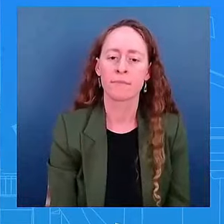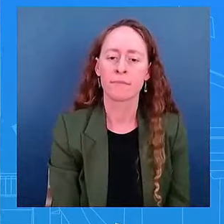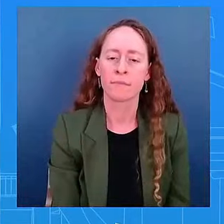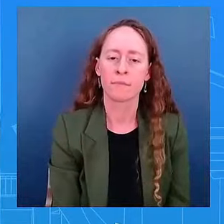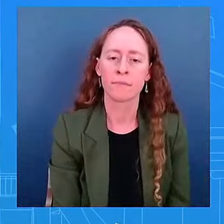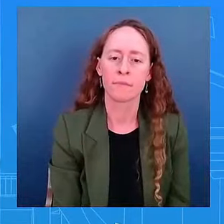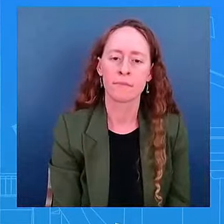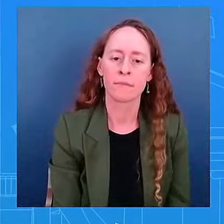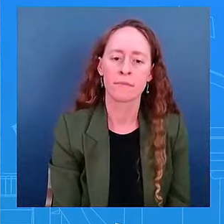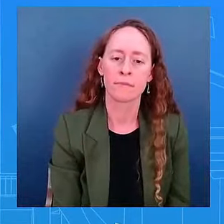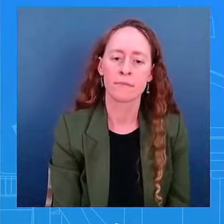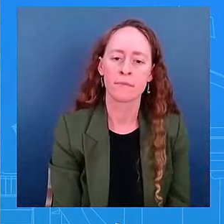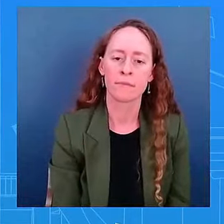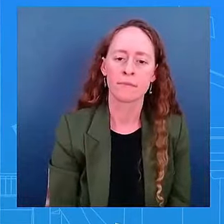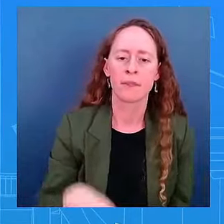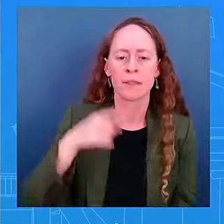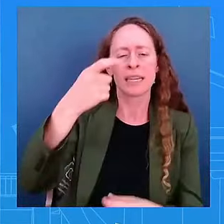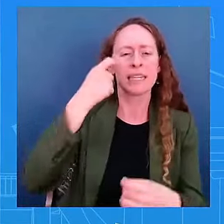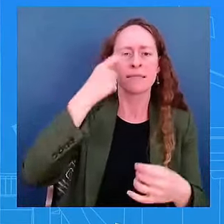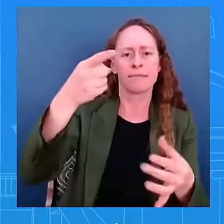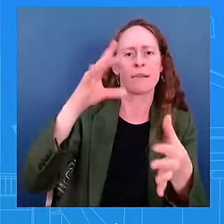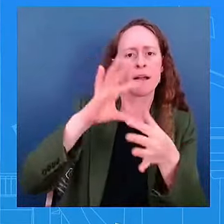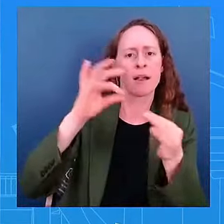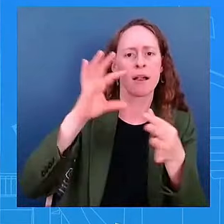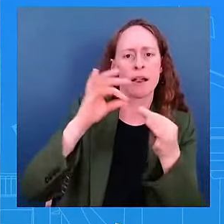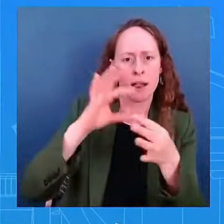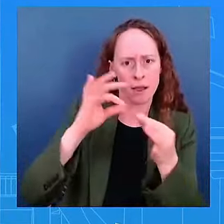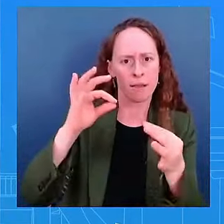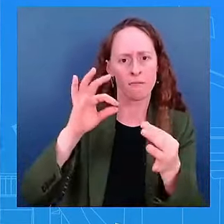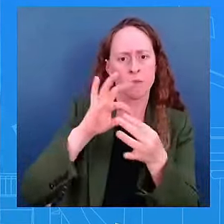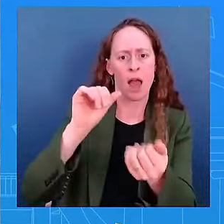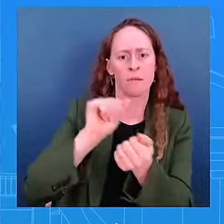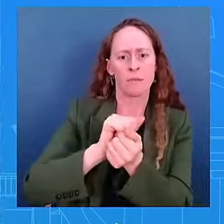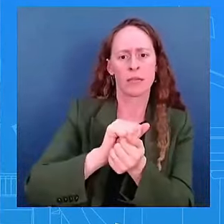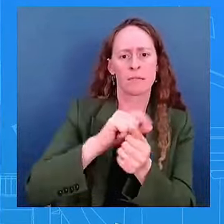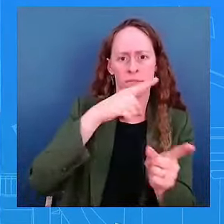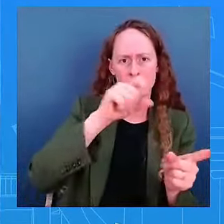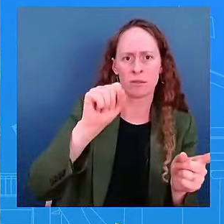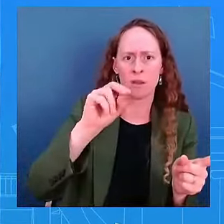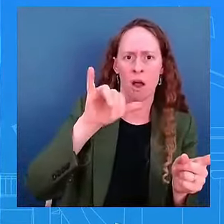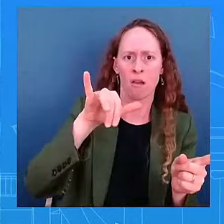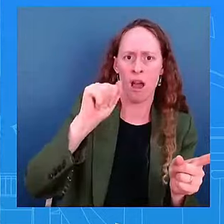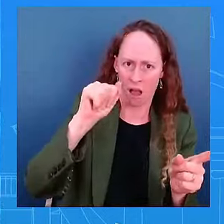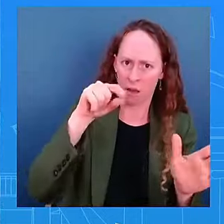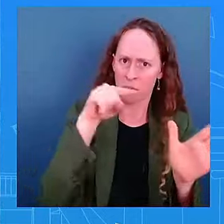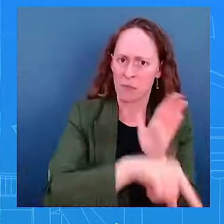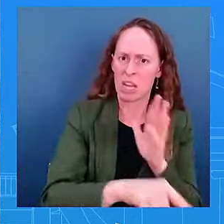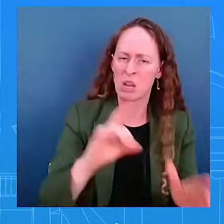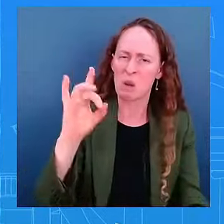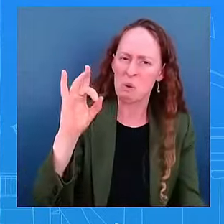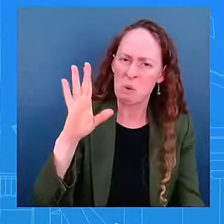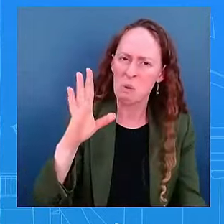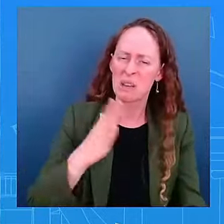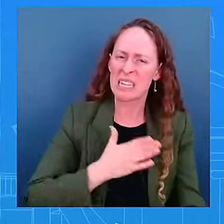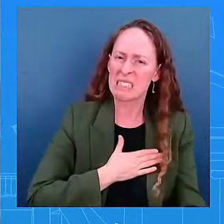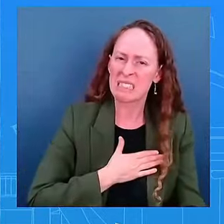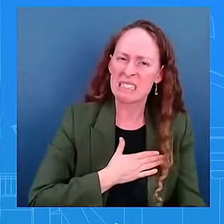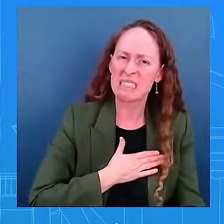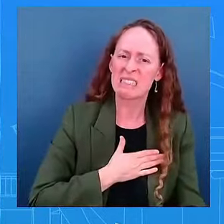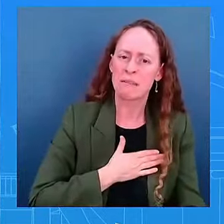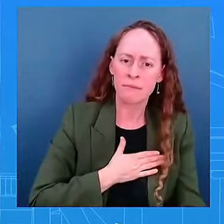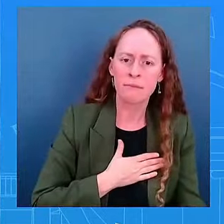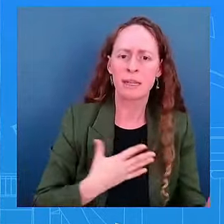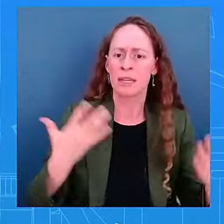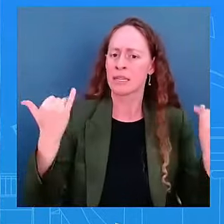heinous death and how it happened. But is this something that the president hopes? I mean, it was one of his passion